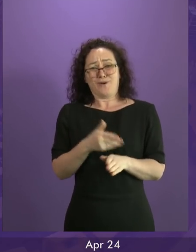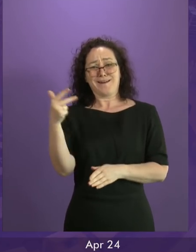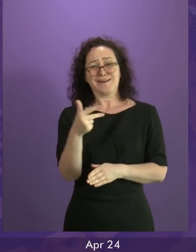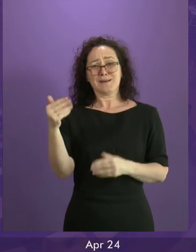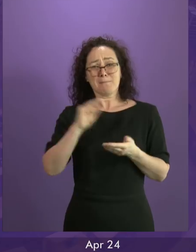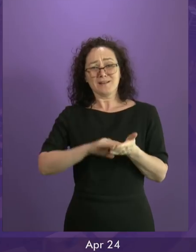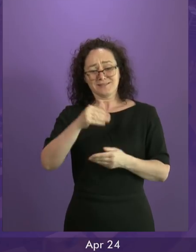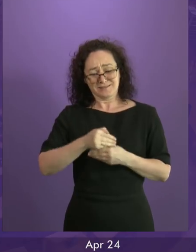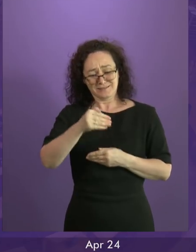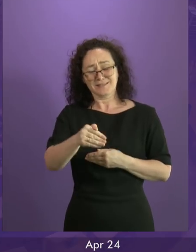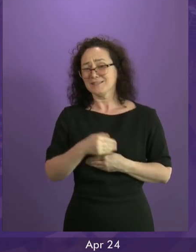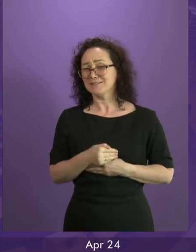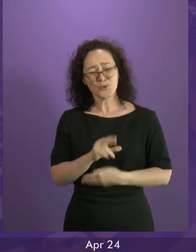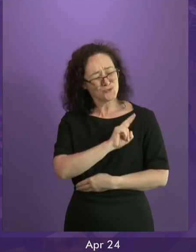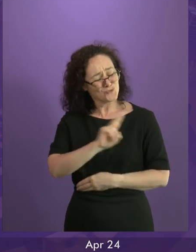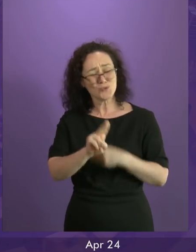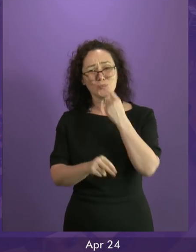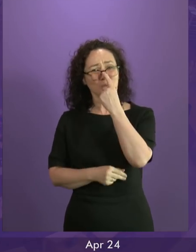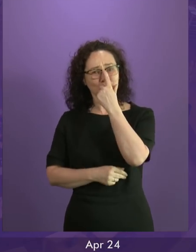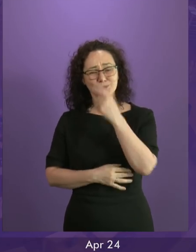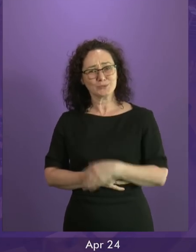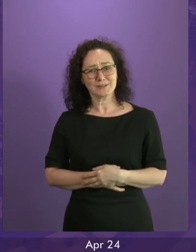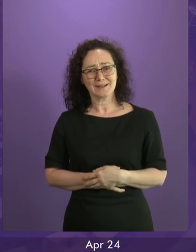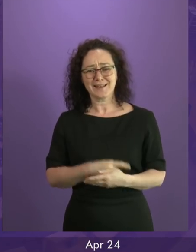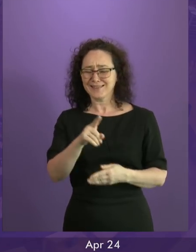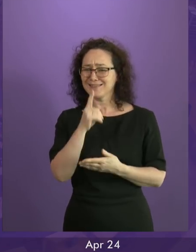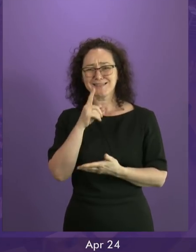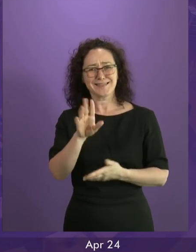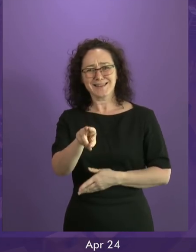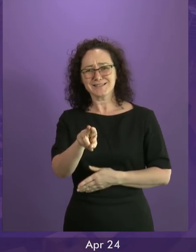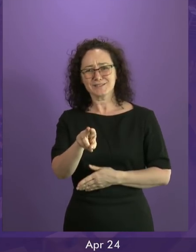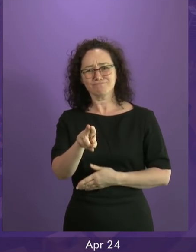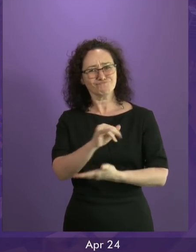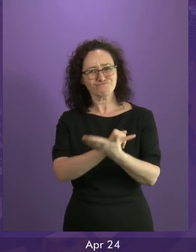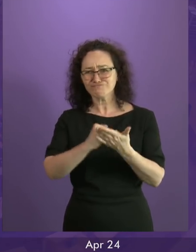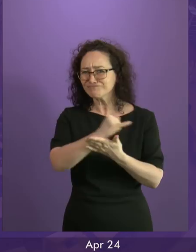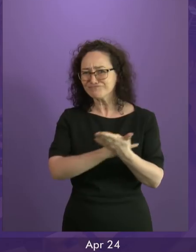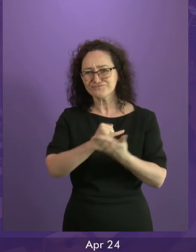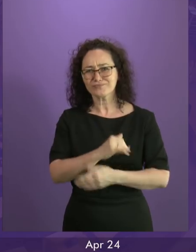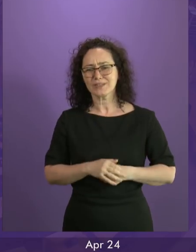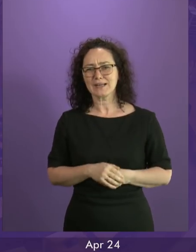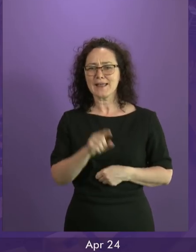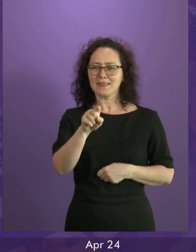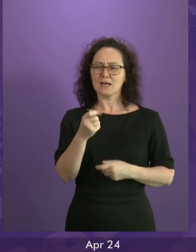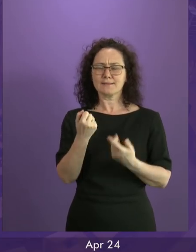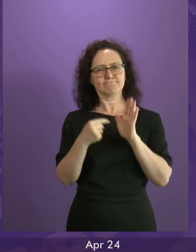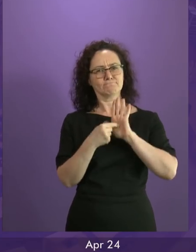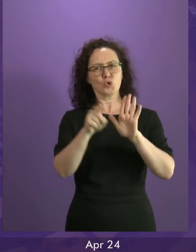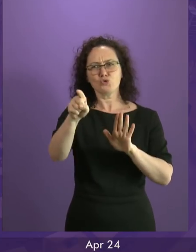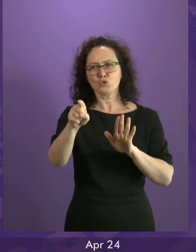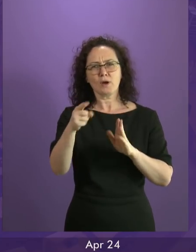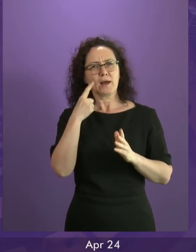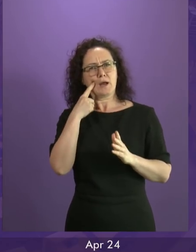absurd. It is a ridiculous, even disgraceful, obscuring of your priorities with the real priorities of the country.